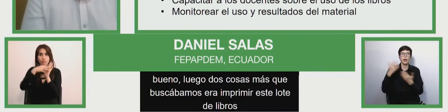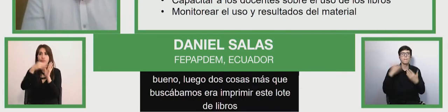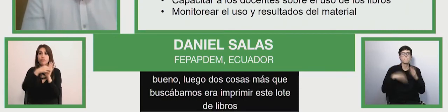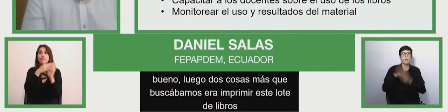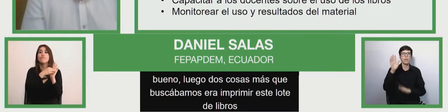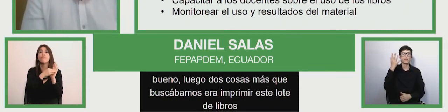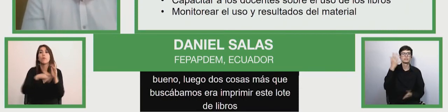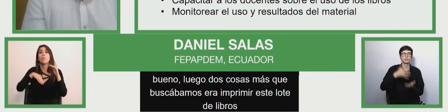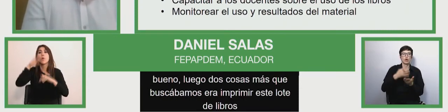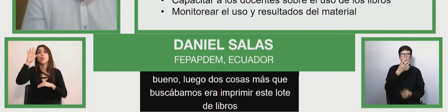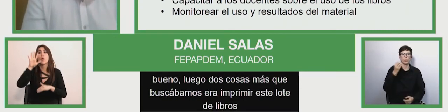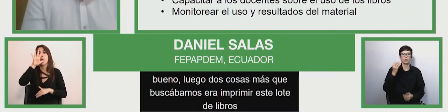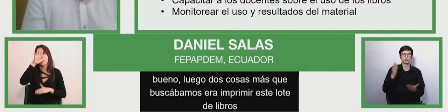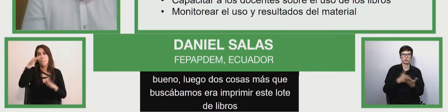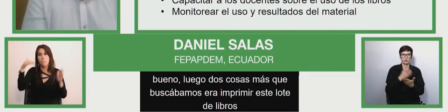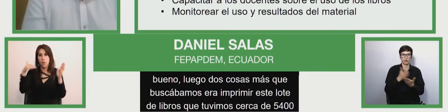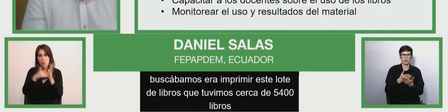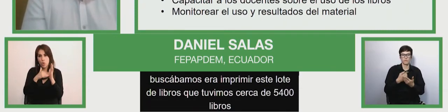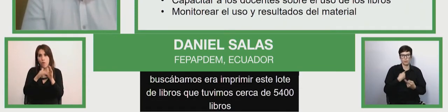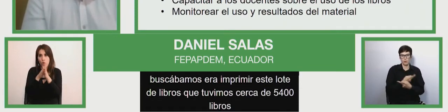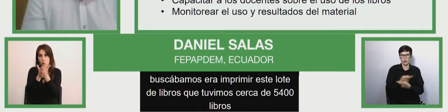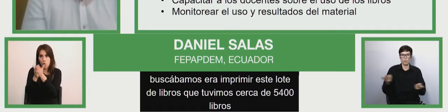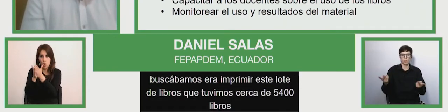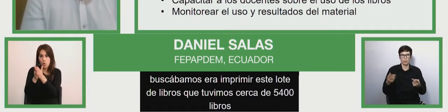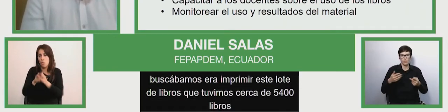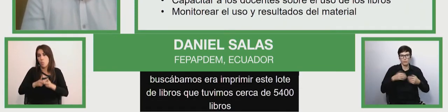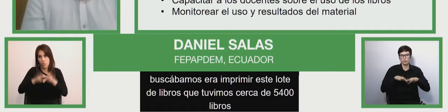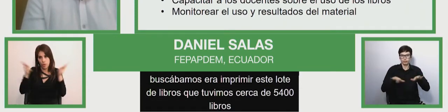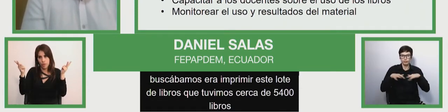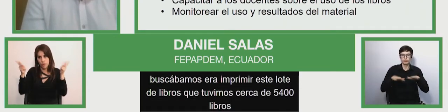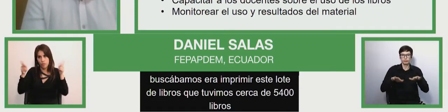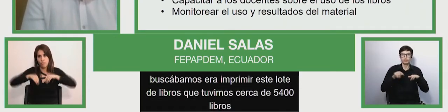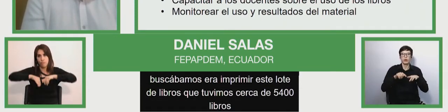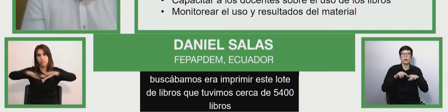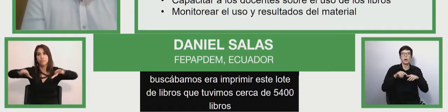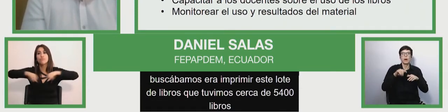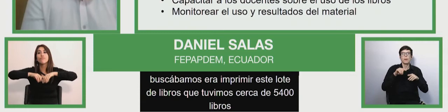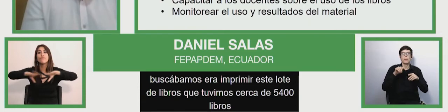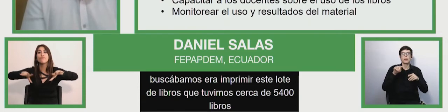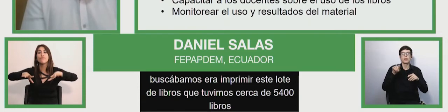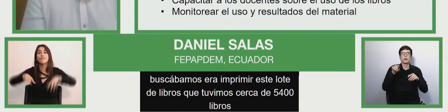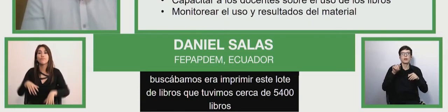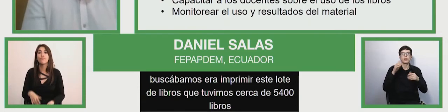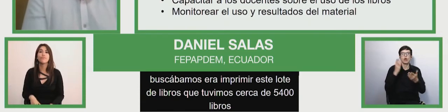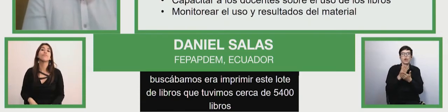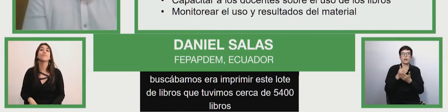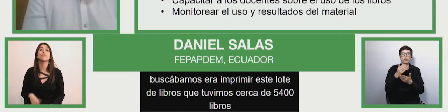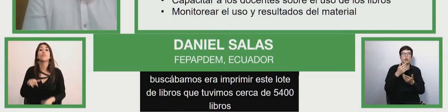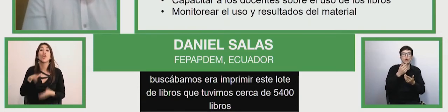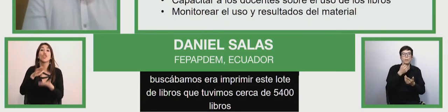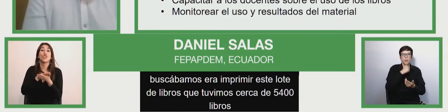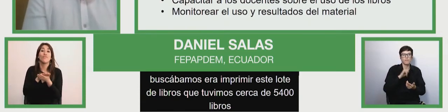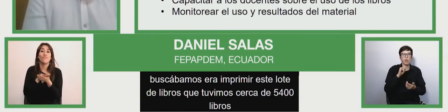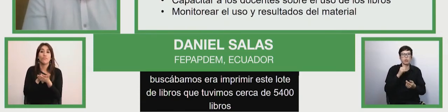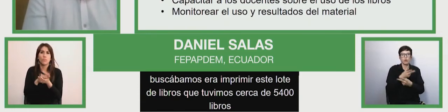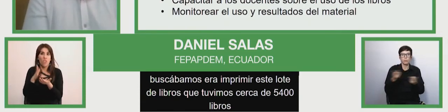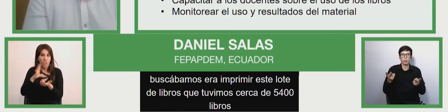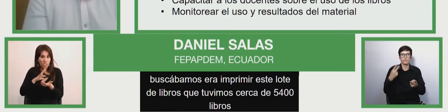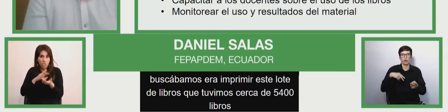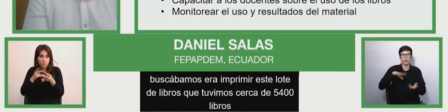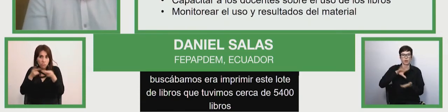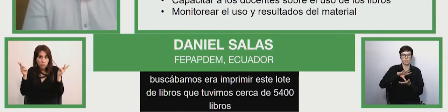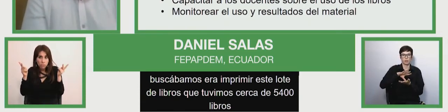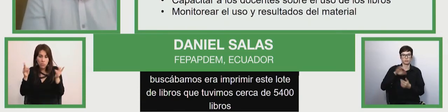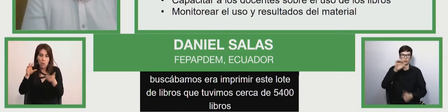printed 5400 books to distribute to all the books freely but we knew that the book did not fix